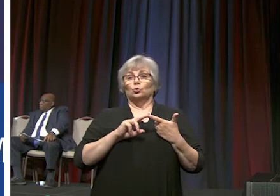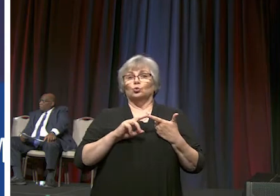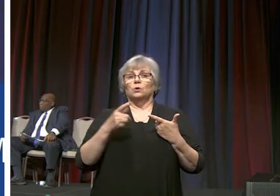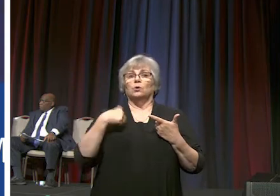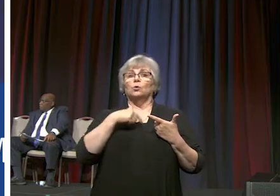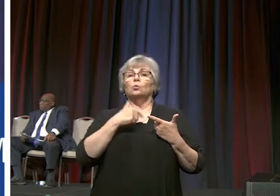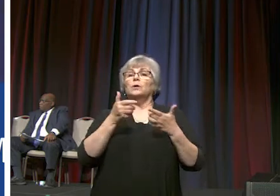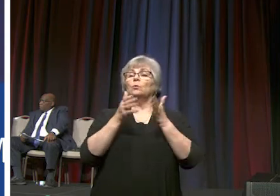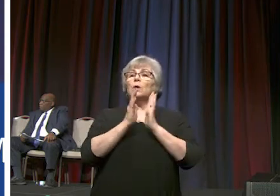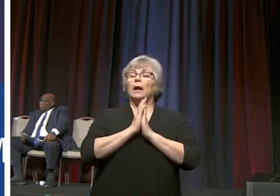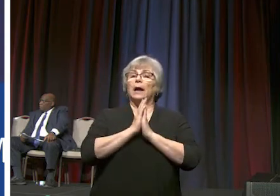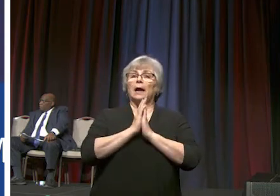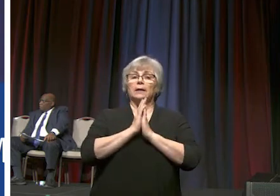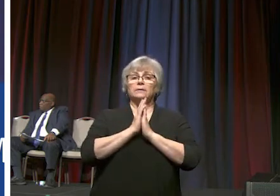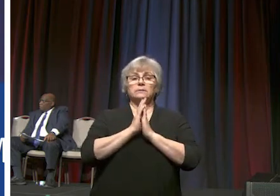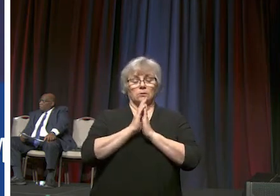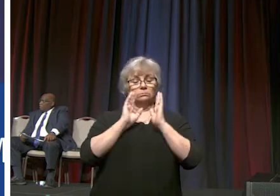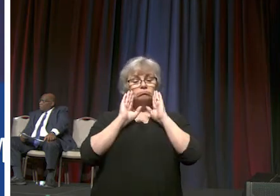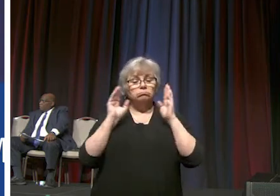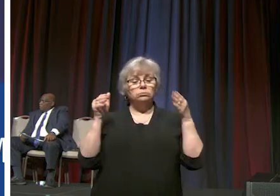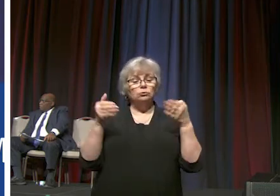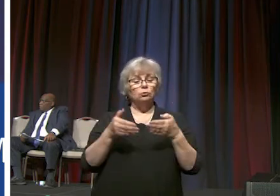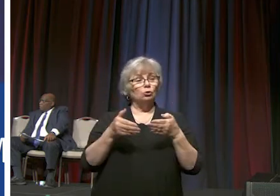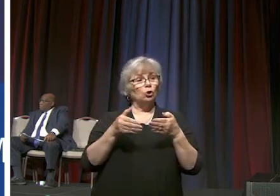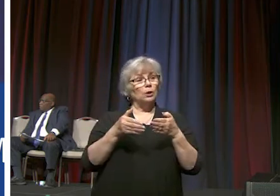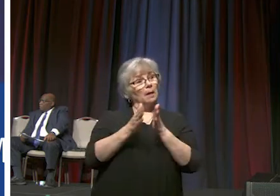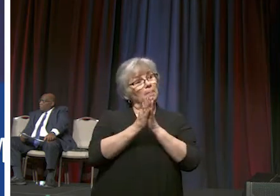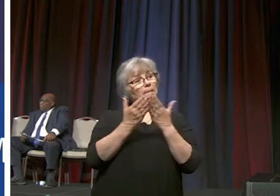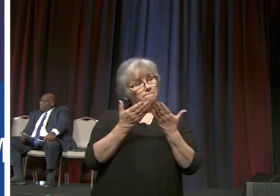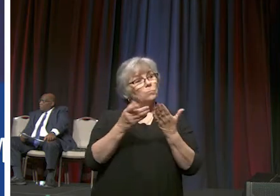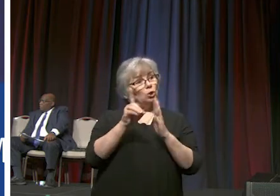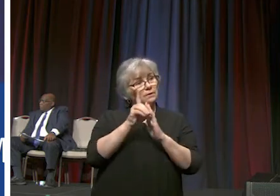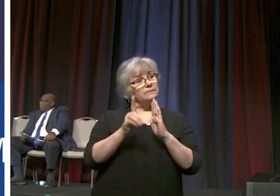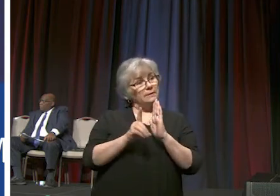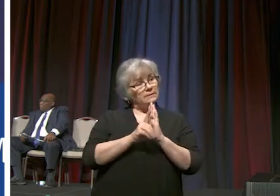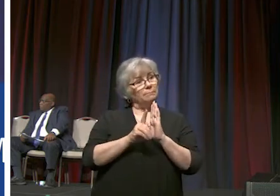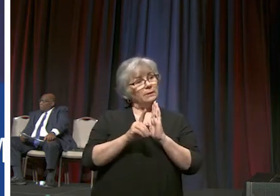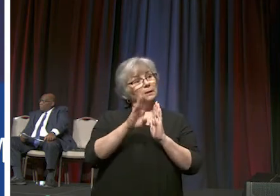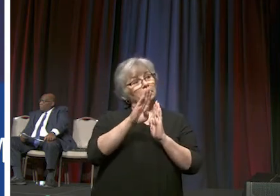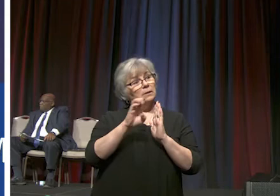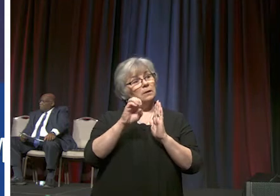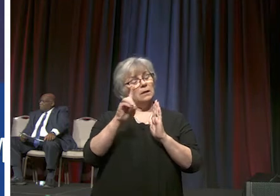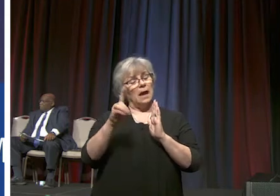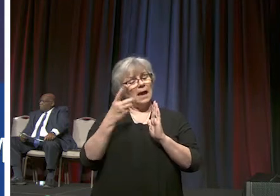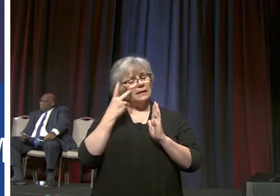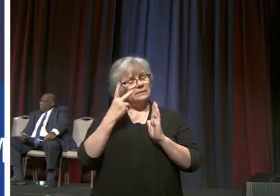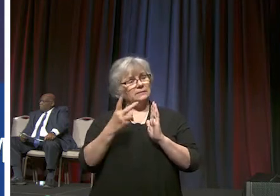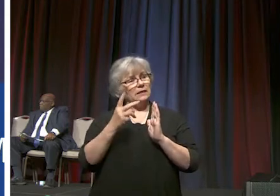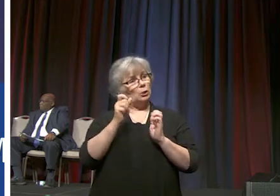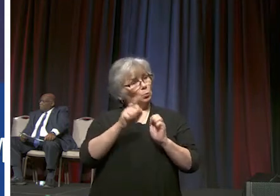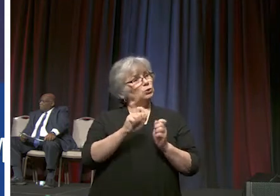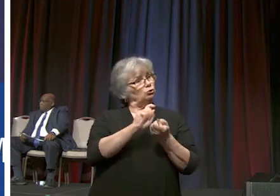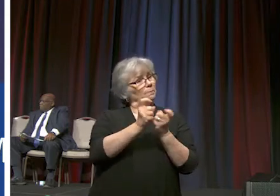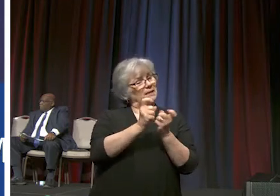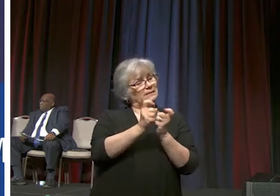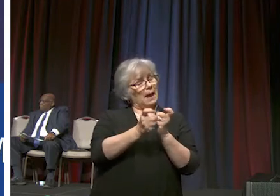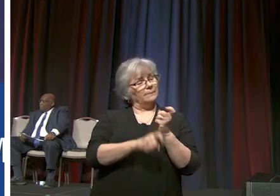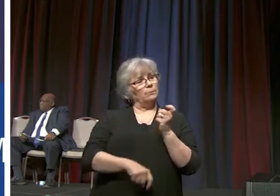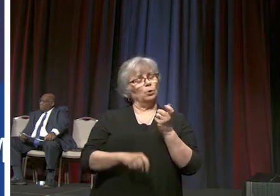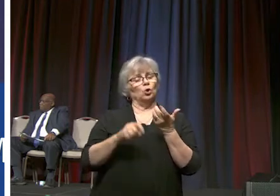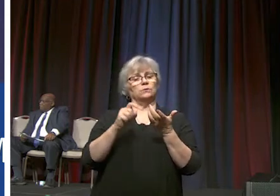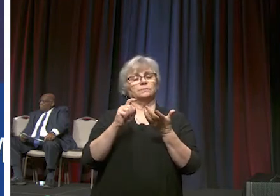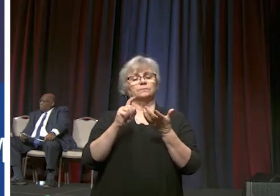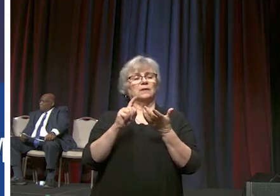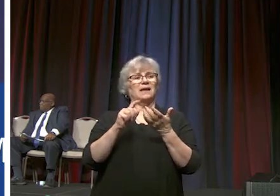were asked to take a look at the general book of discipline and to take and to see which pieces of that were adaptable and which